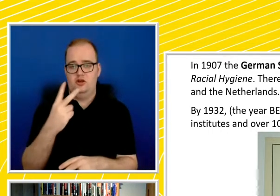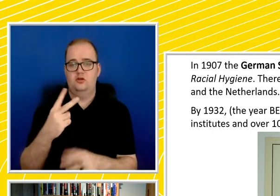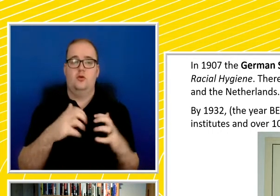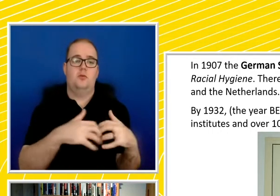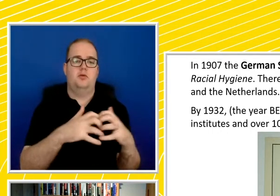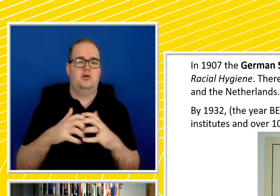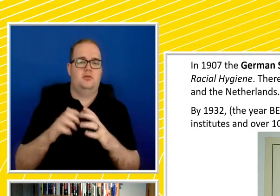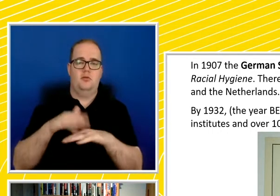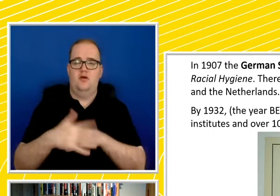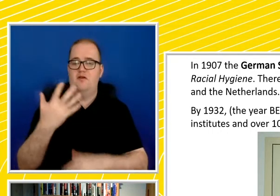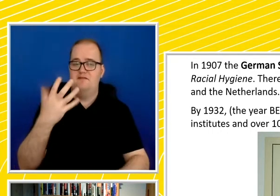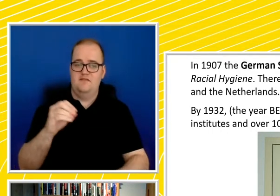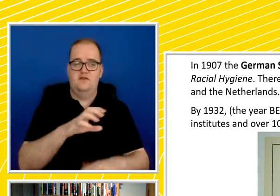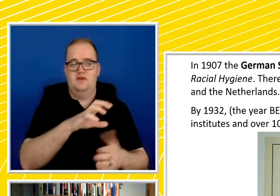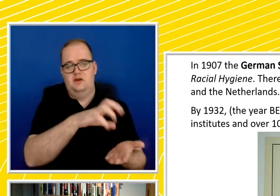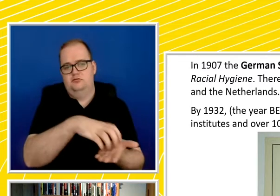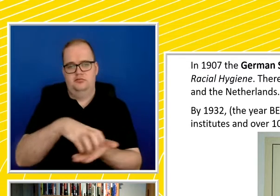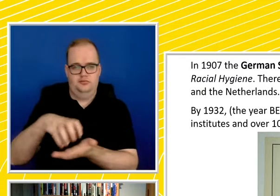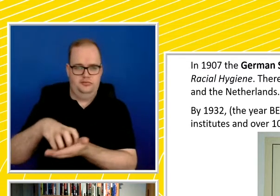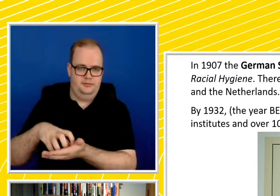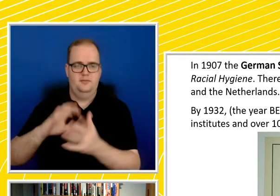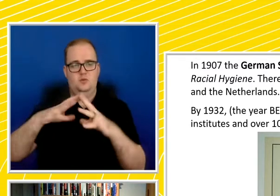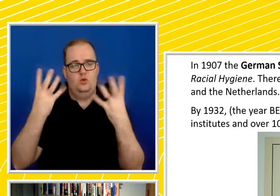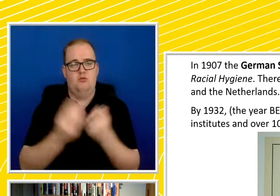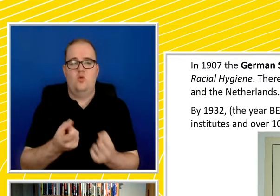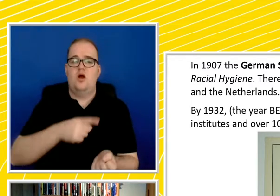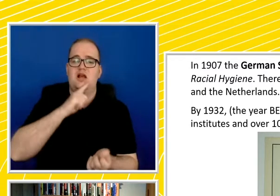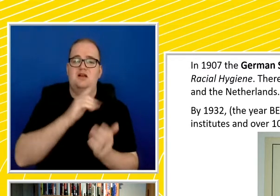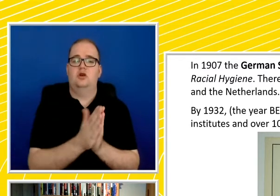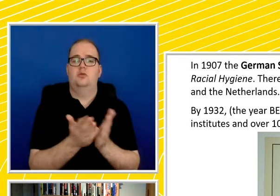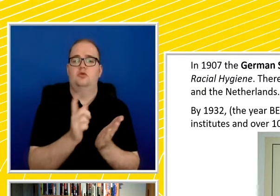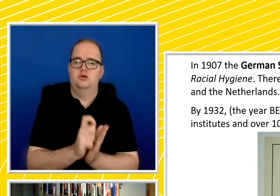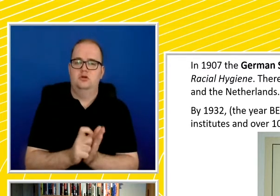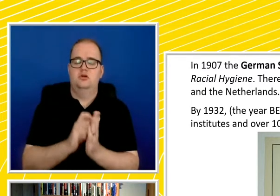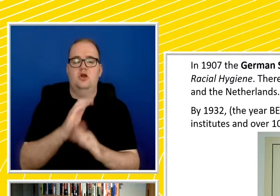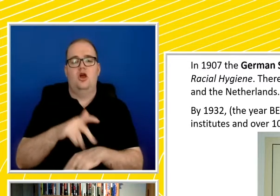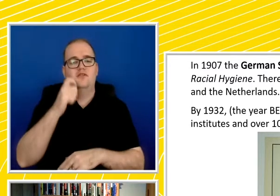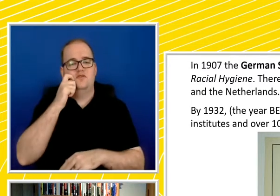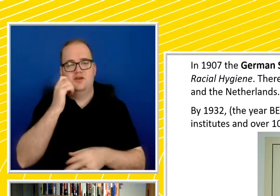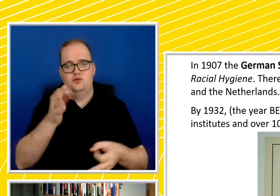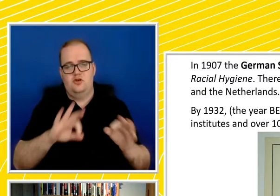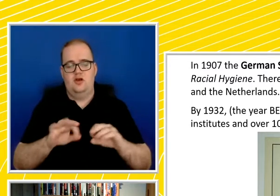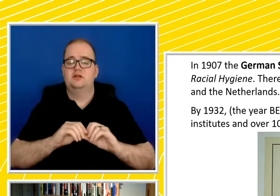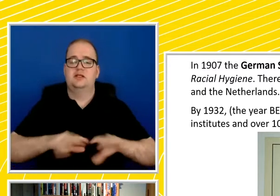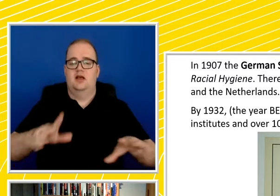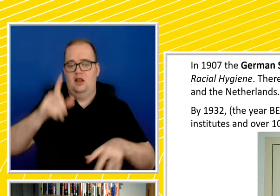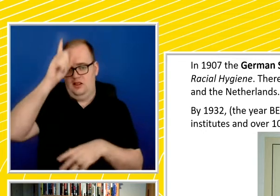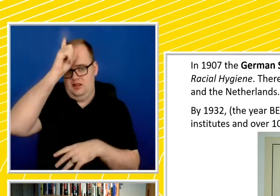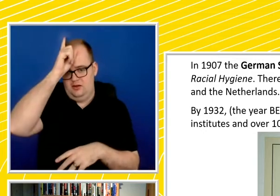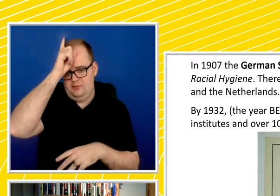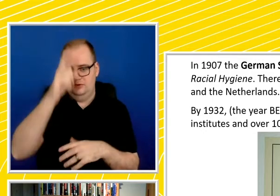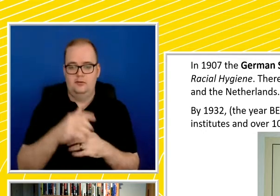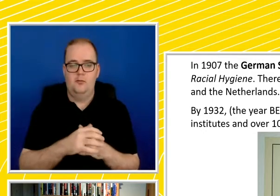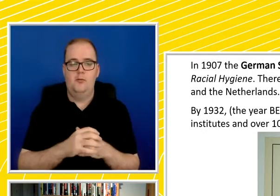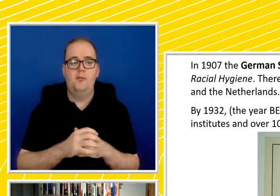over 100 journals of racial science across Germany. Also, at this time, there's also growth in these de Gobineau societies,